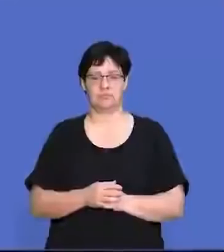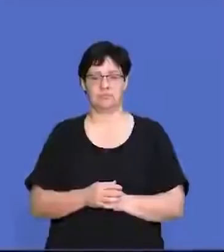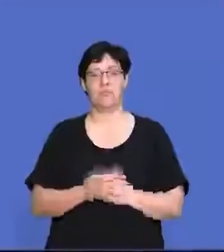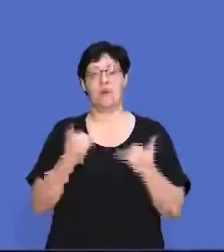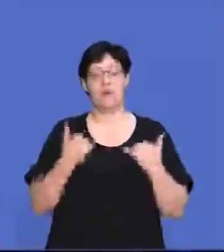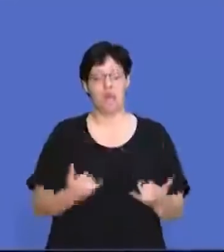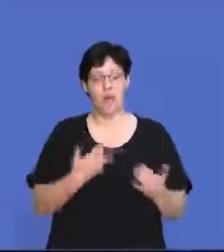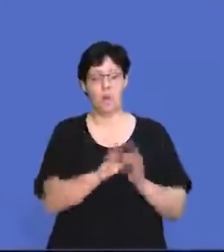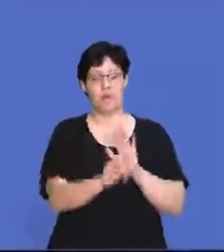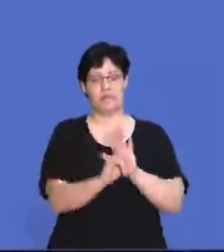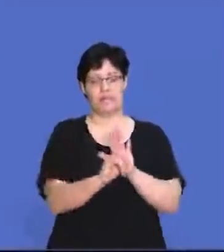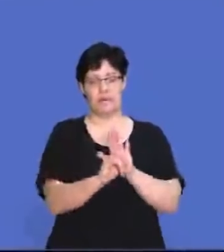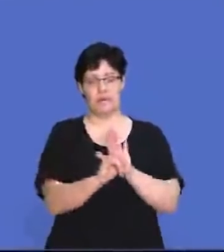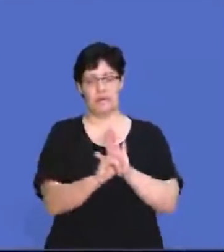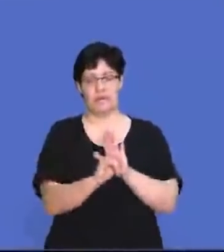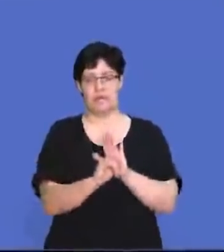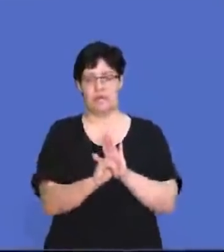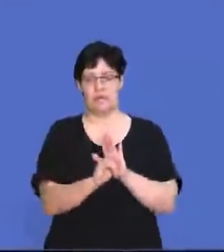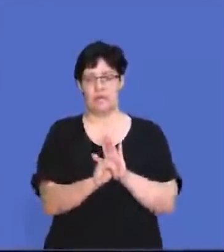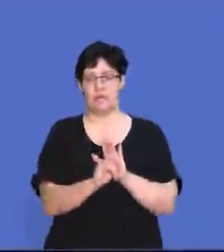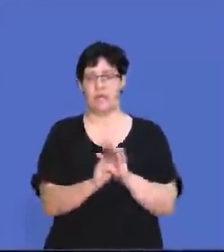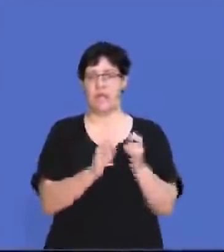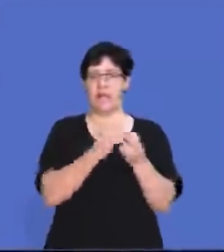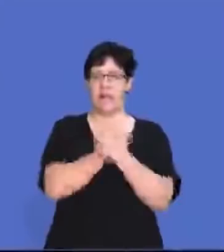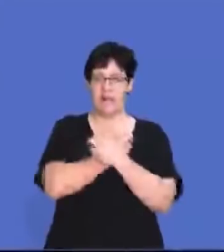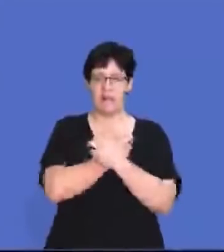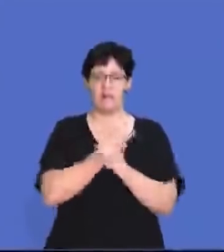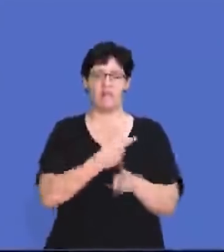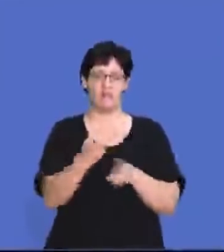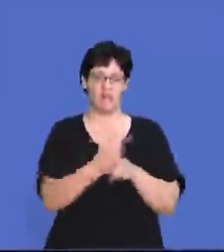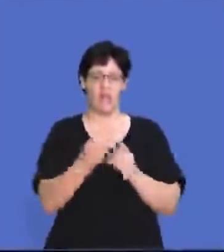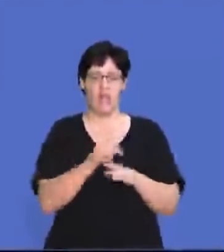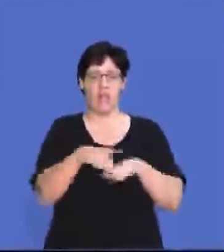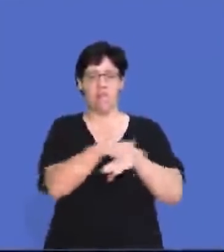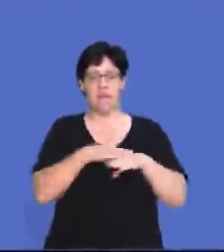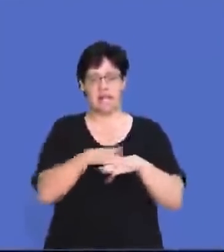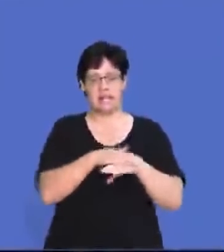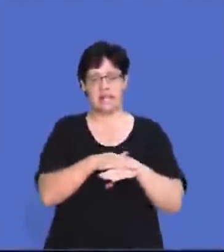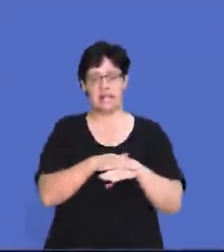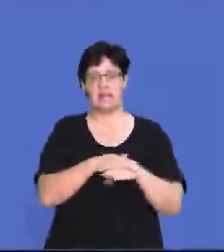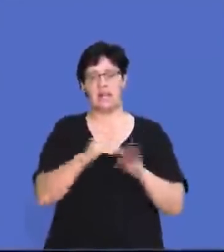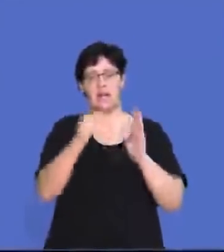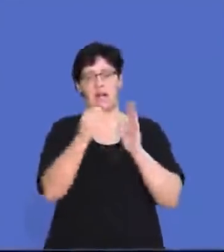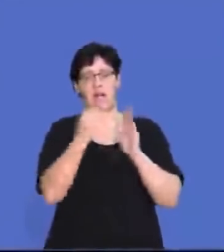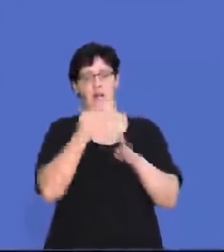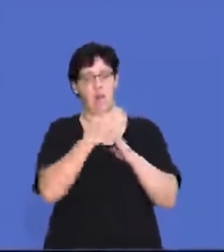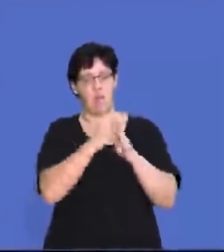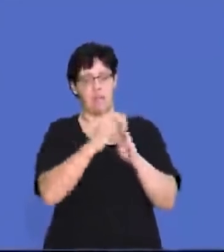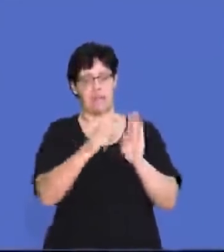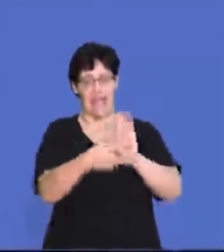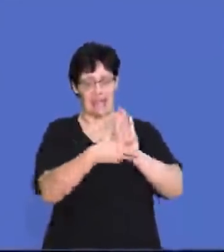So we are now going to identify leave provisions in the Basic Conditions of Employment Act